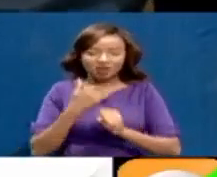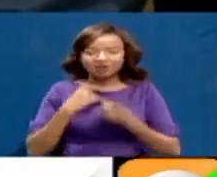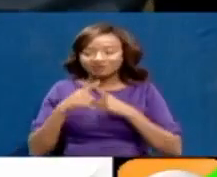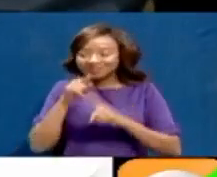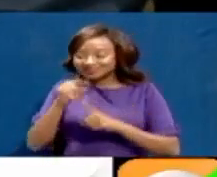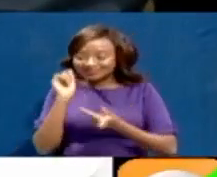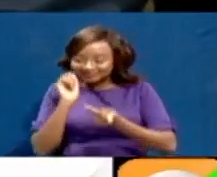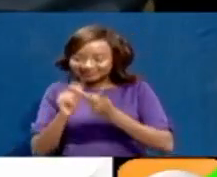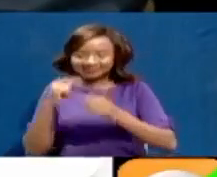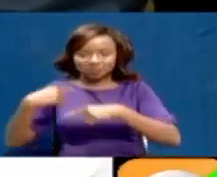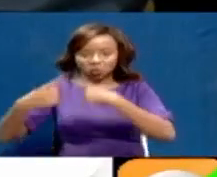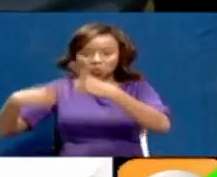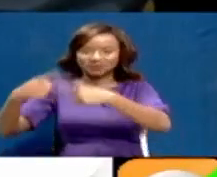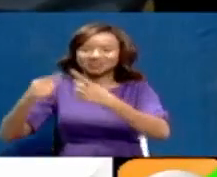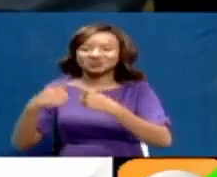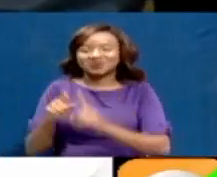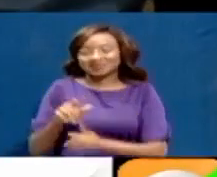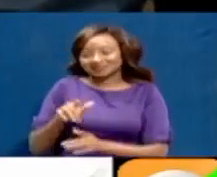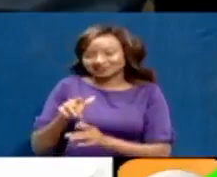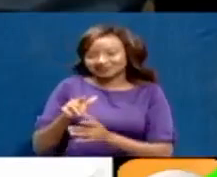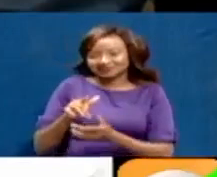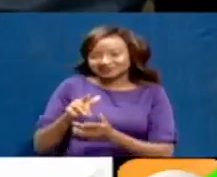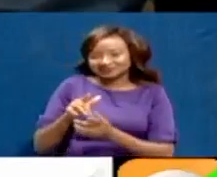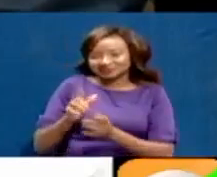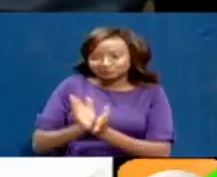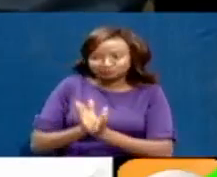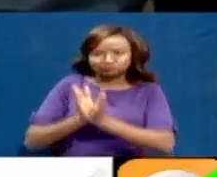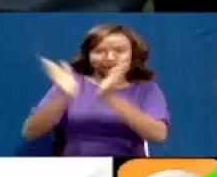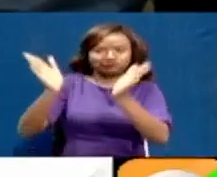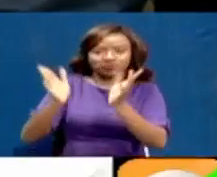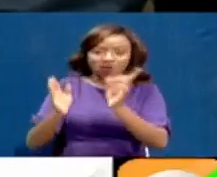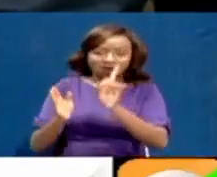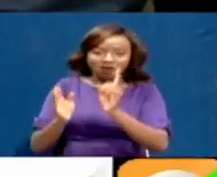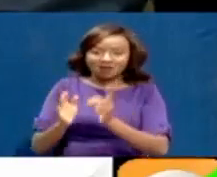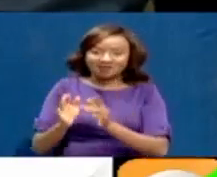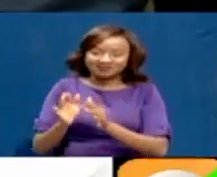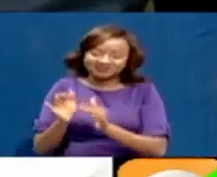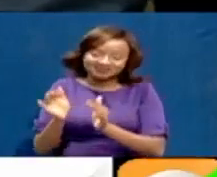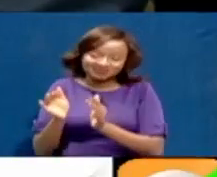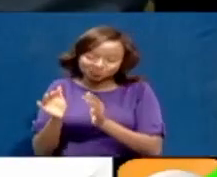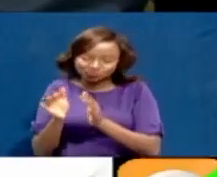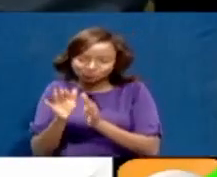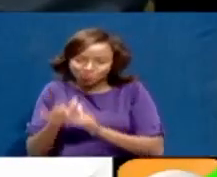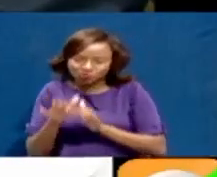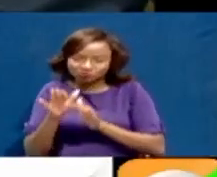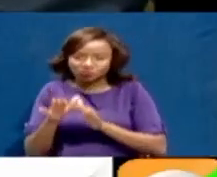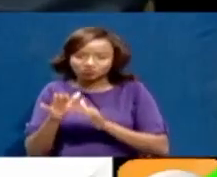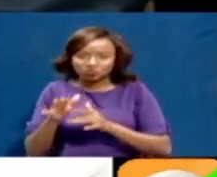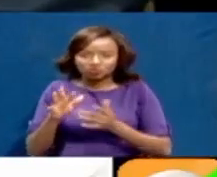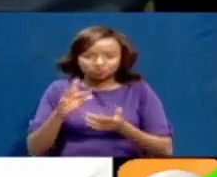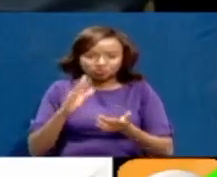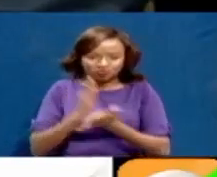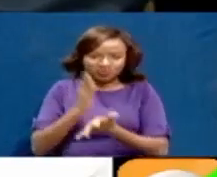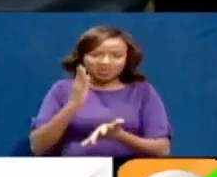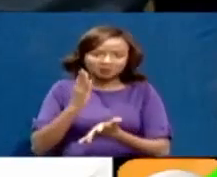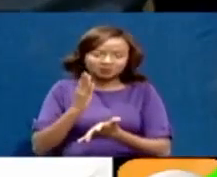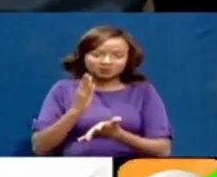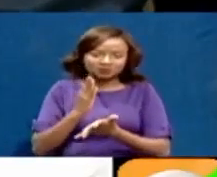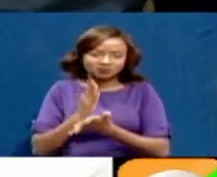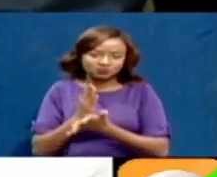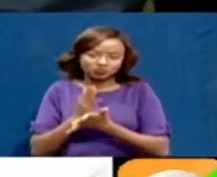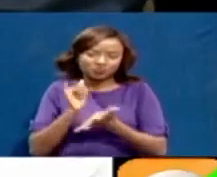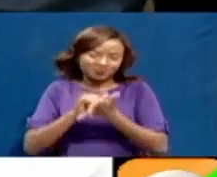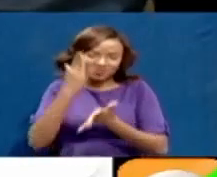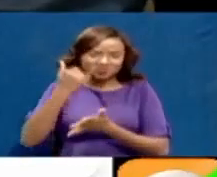continued, but rather in a low key. And that's why I'm a bit hesitant to celebrate as a county,